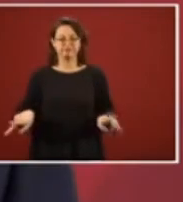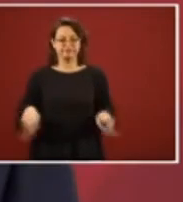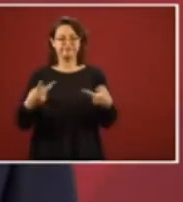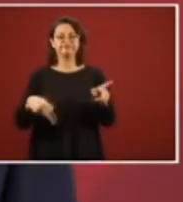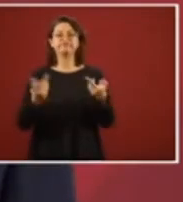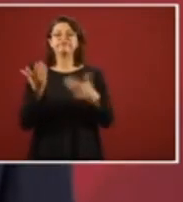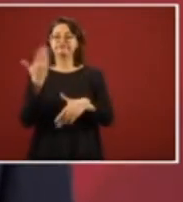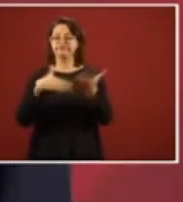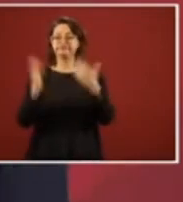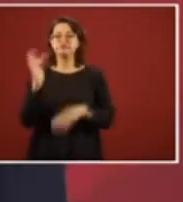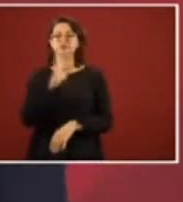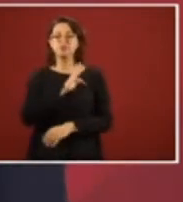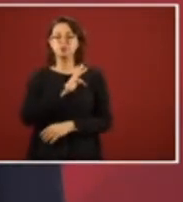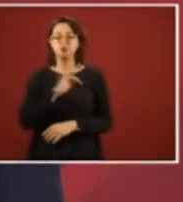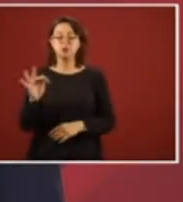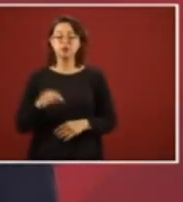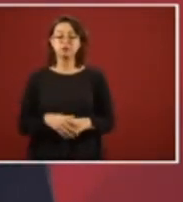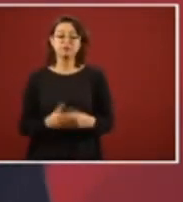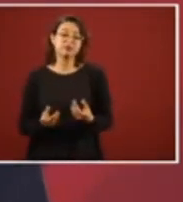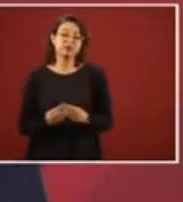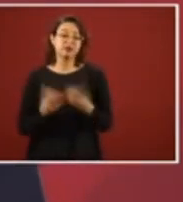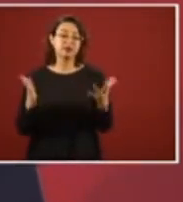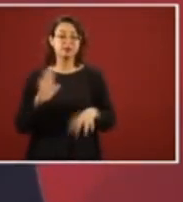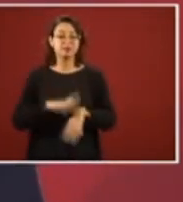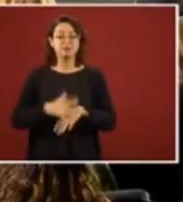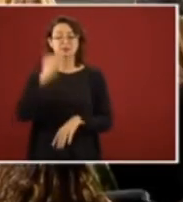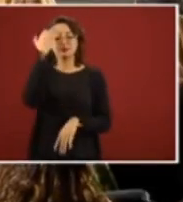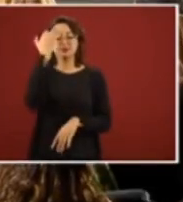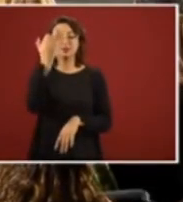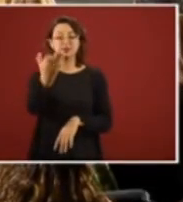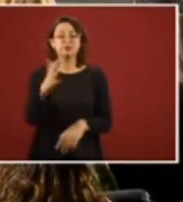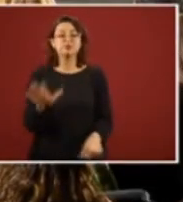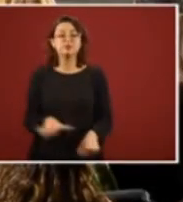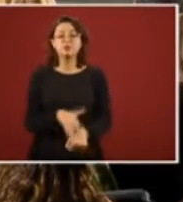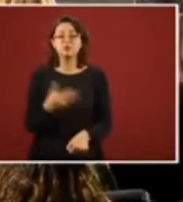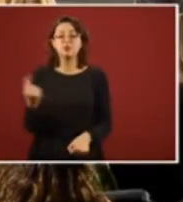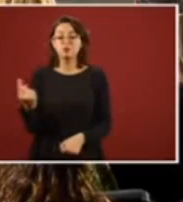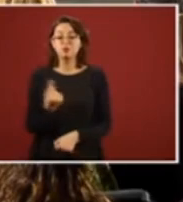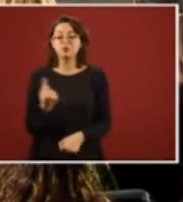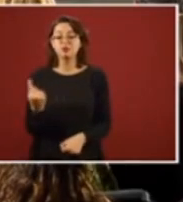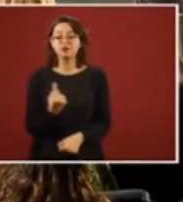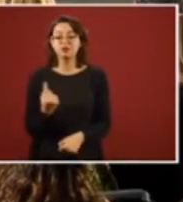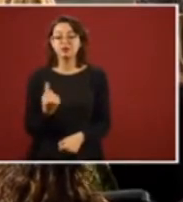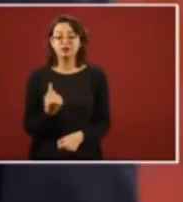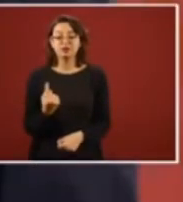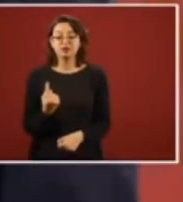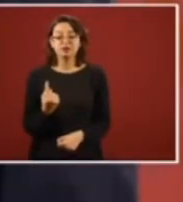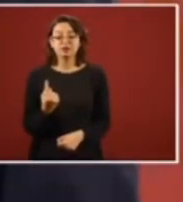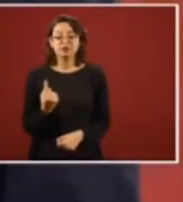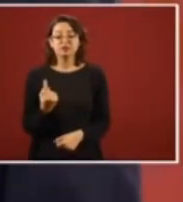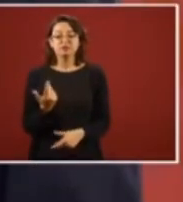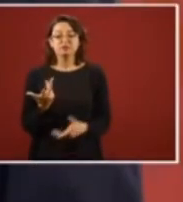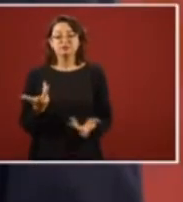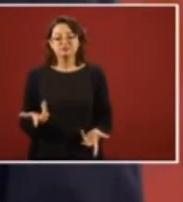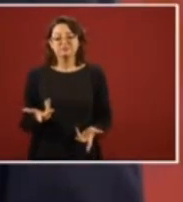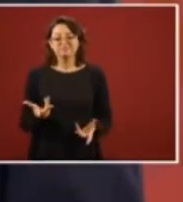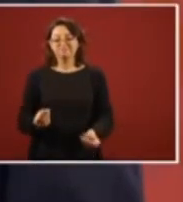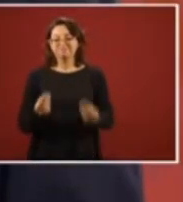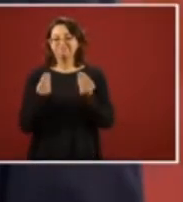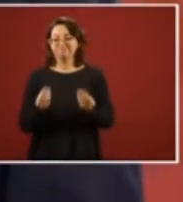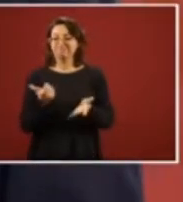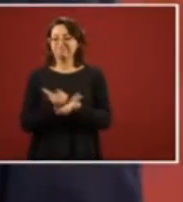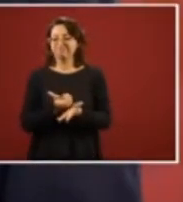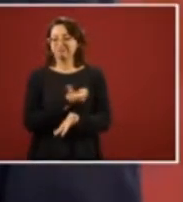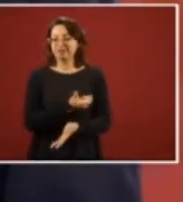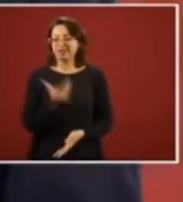We are sure we're going to be successful, and it takes time, because